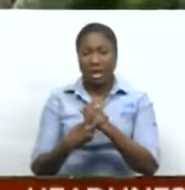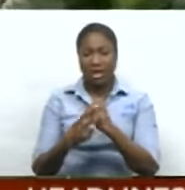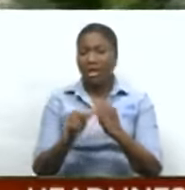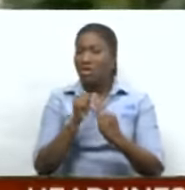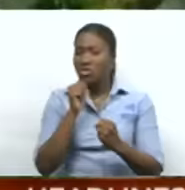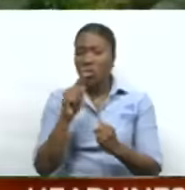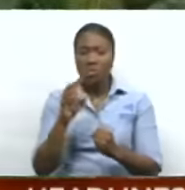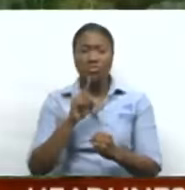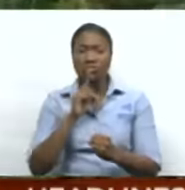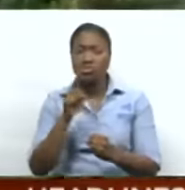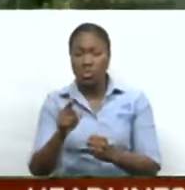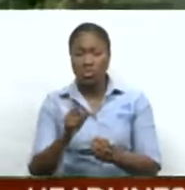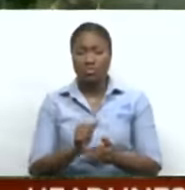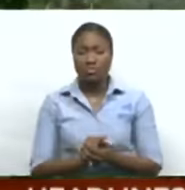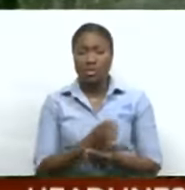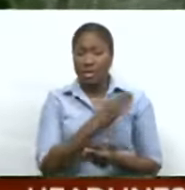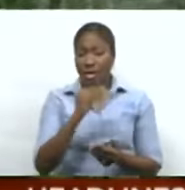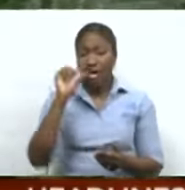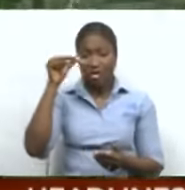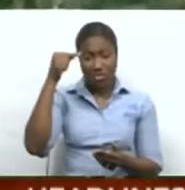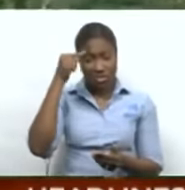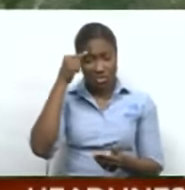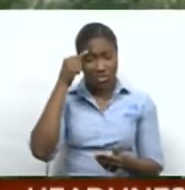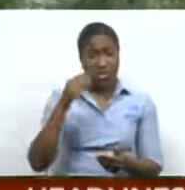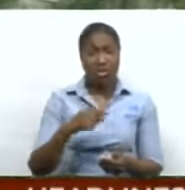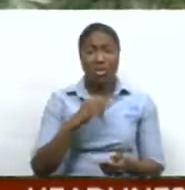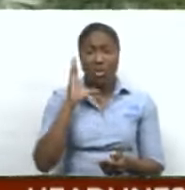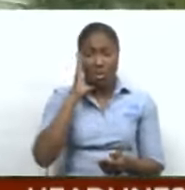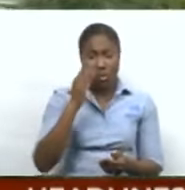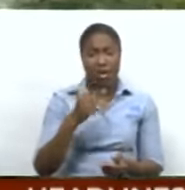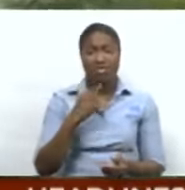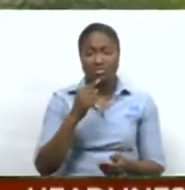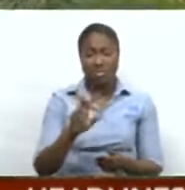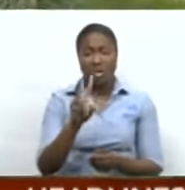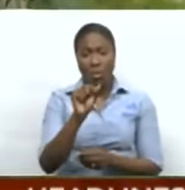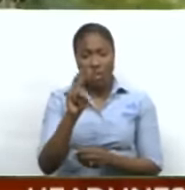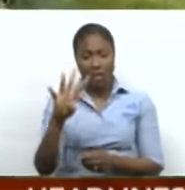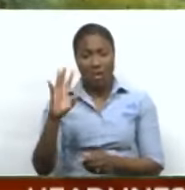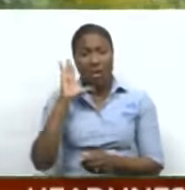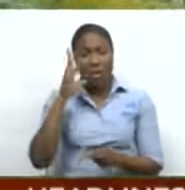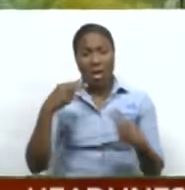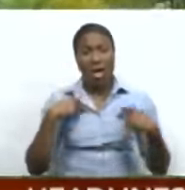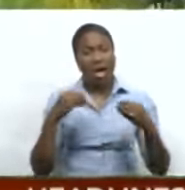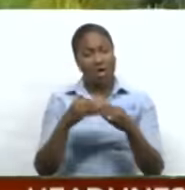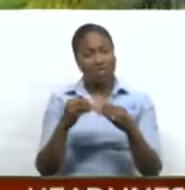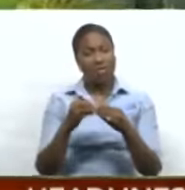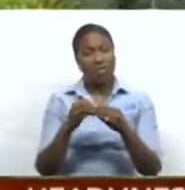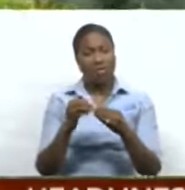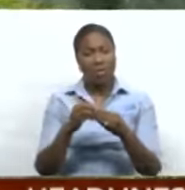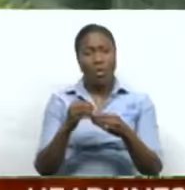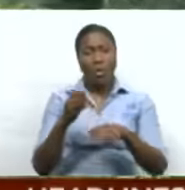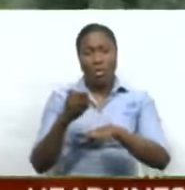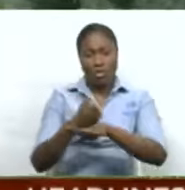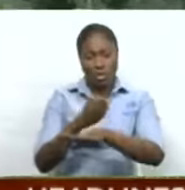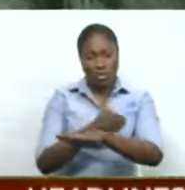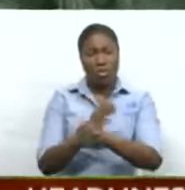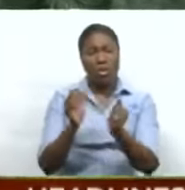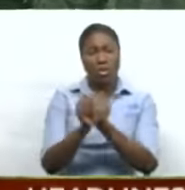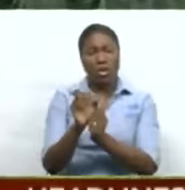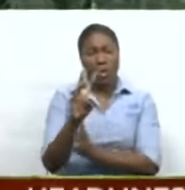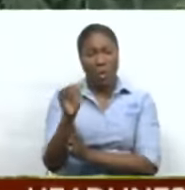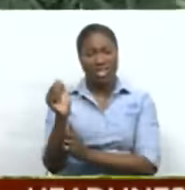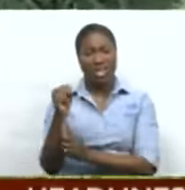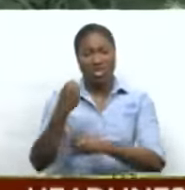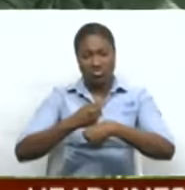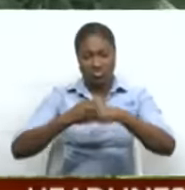Utilities Minister added that the government expects there'll be progress in 2024. Rhi Wasa's restructuring and he's awaiting further